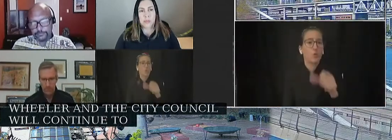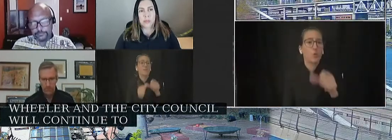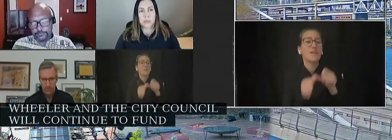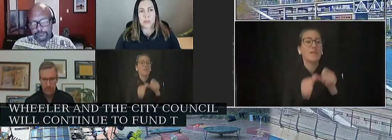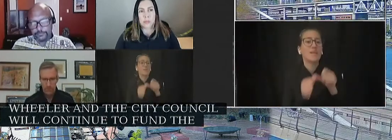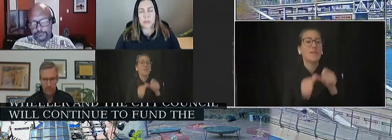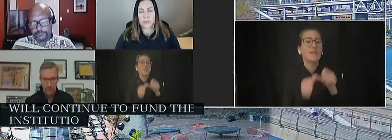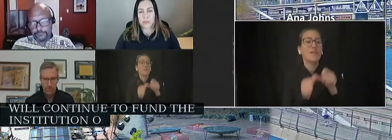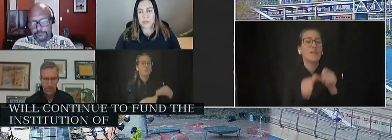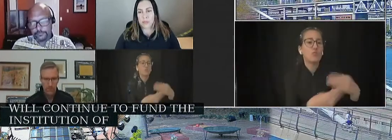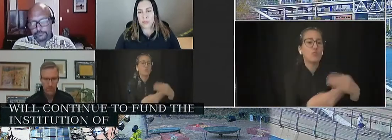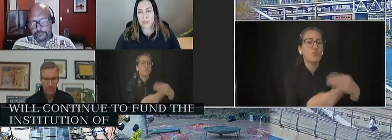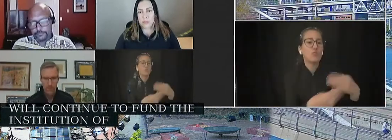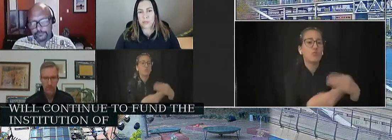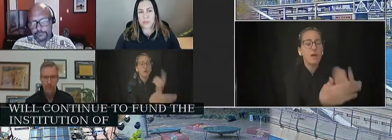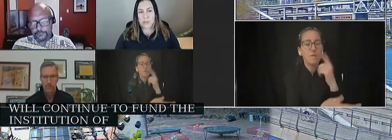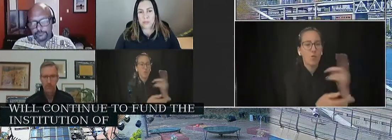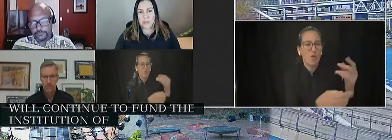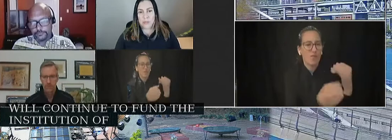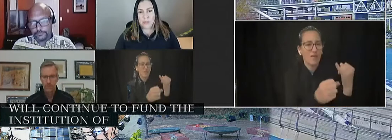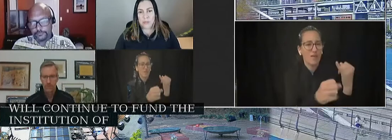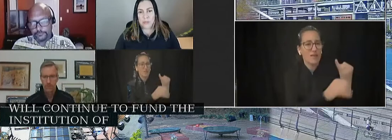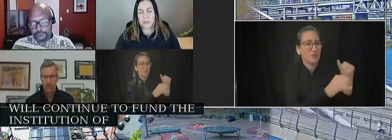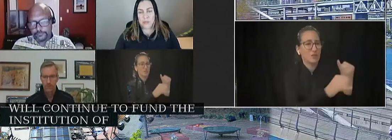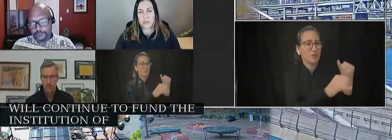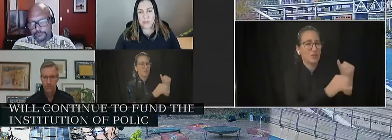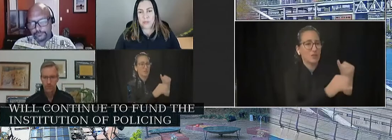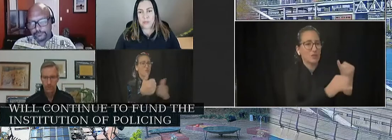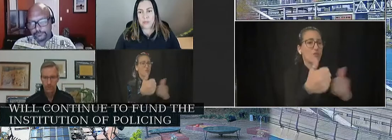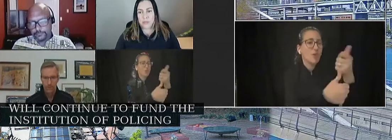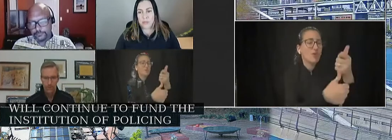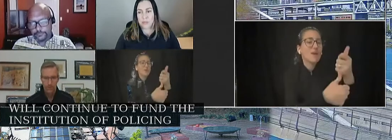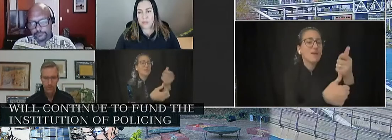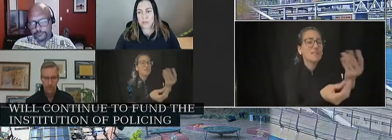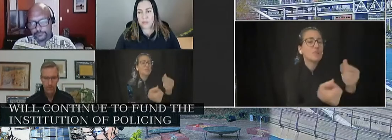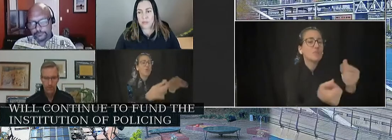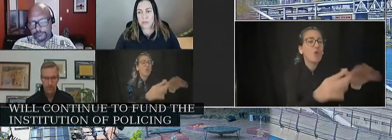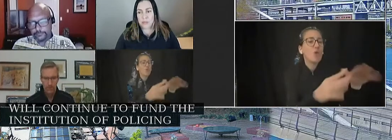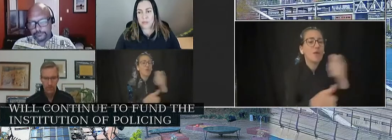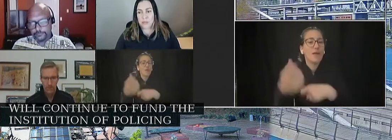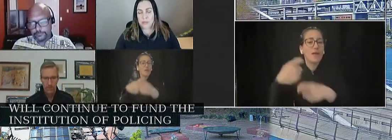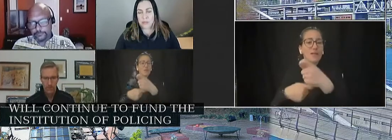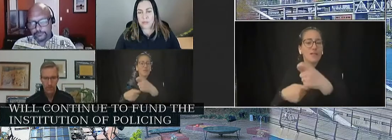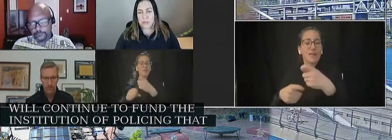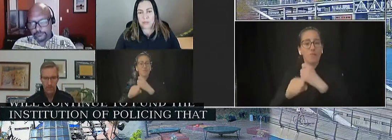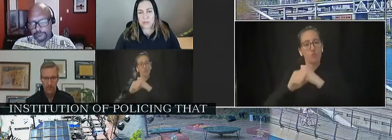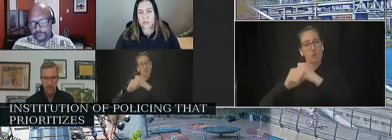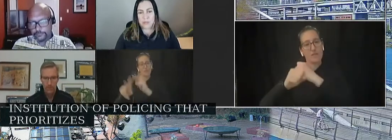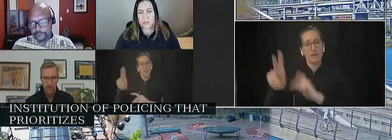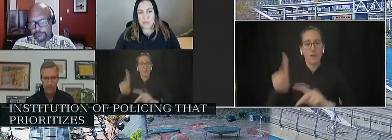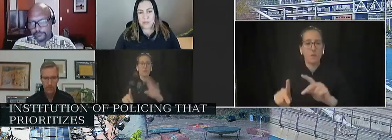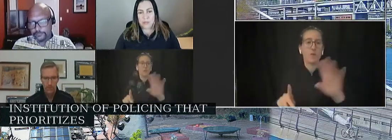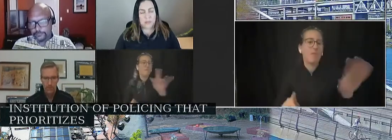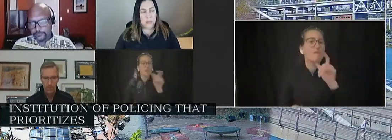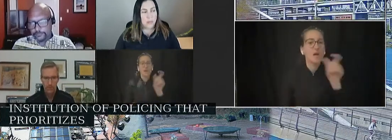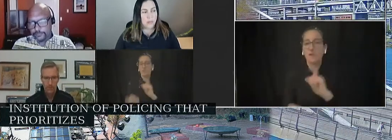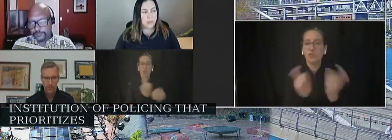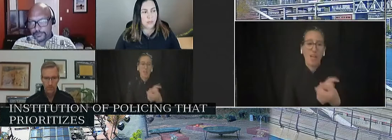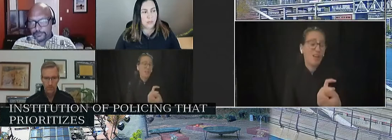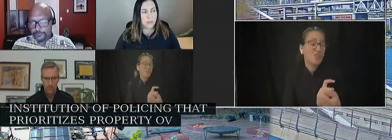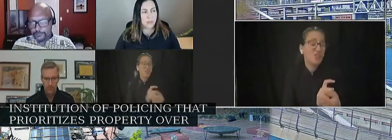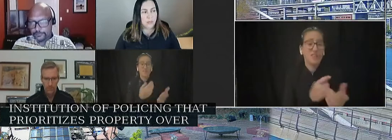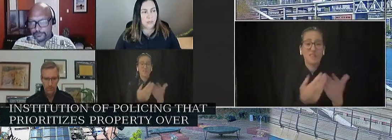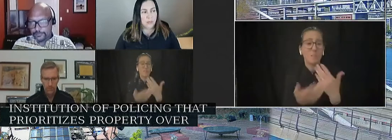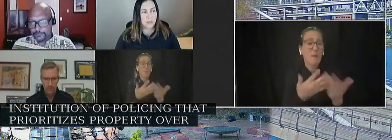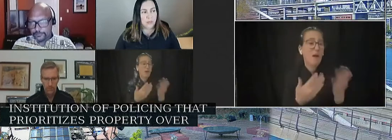that prioritizes at every turn property over people. This body's thinking has not evolved in the face of sustained protests in Portland and the rest of the